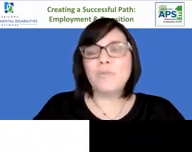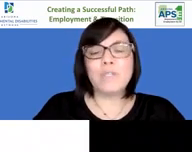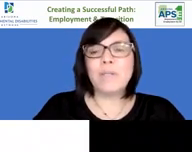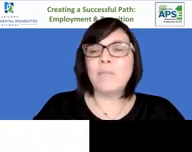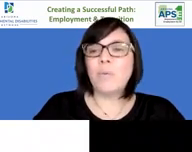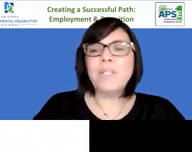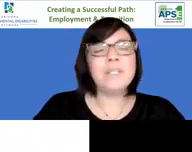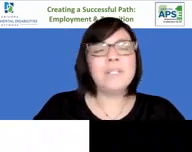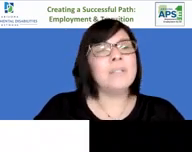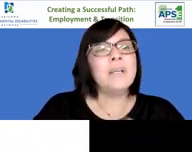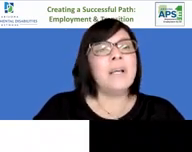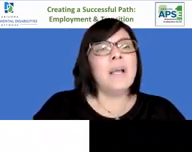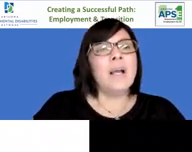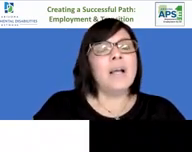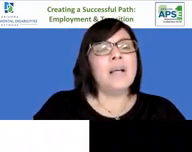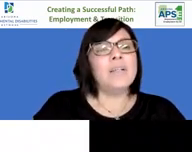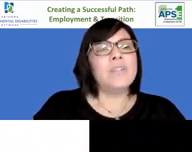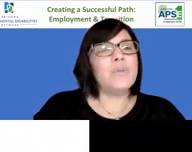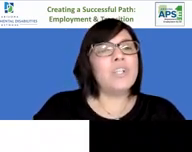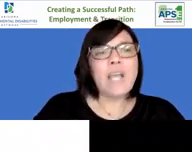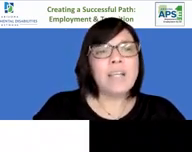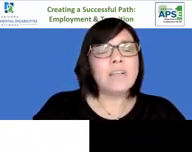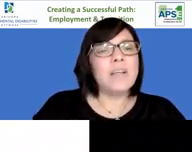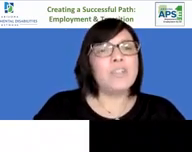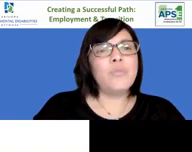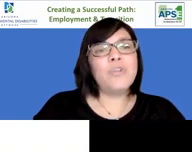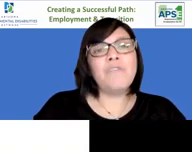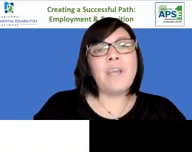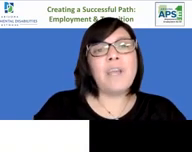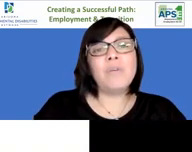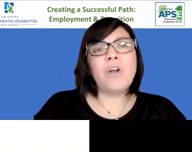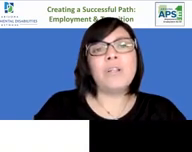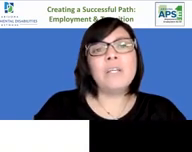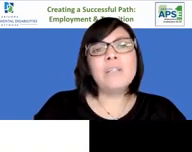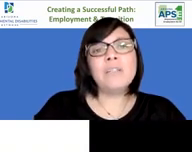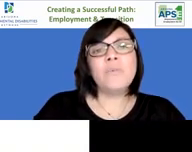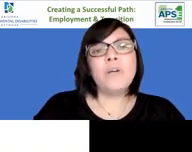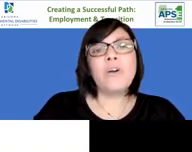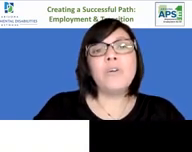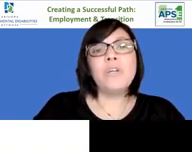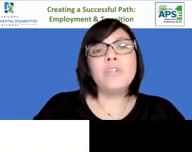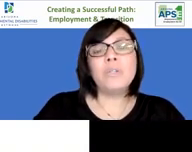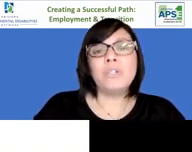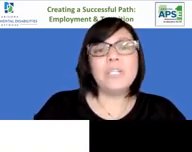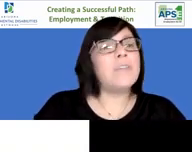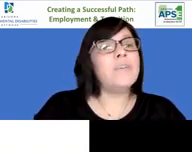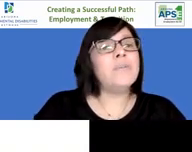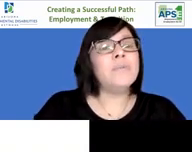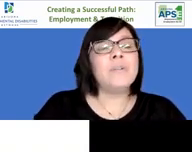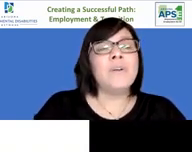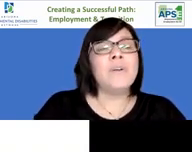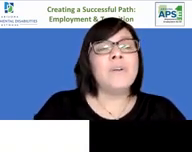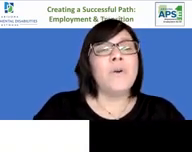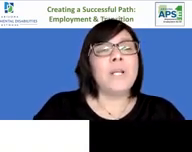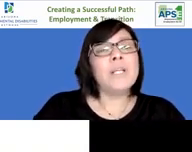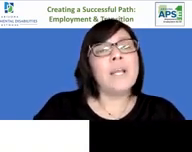refresher and spend a moment uh so we just ask assume good faith from your colleagues we are all here to learn together